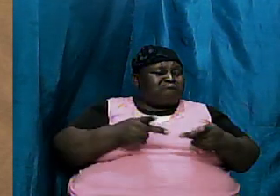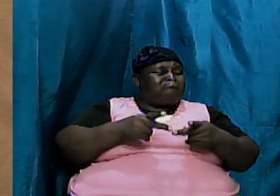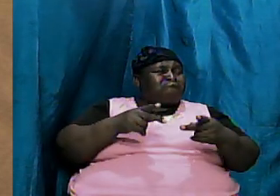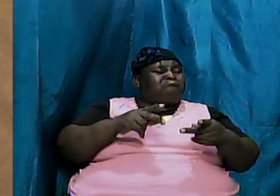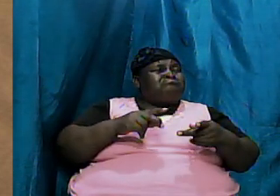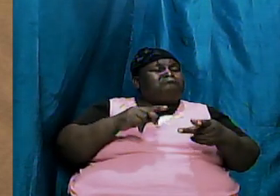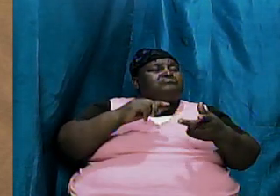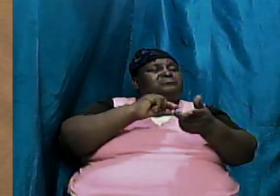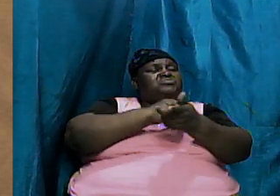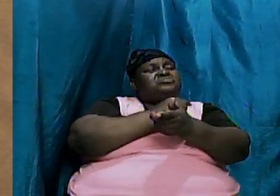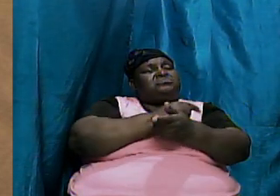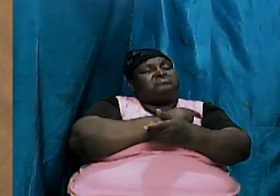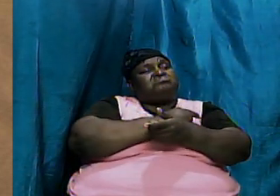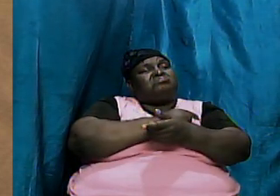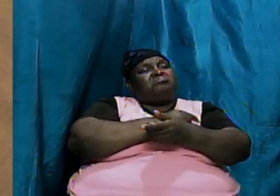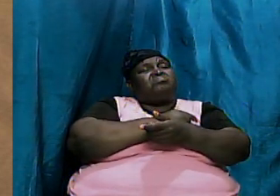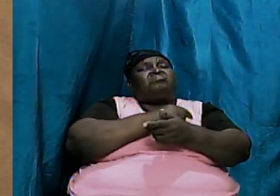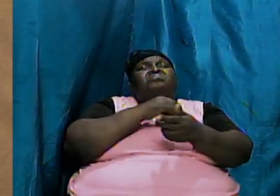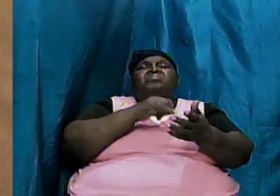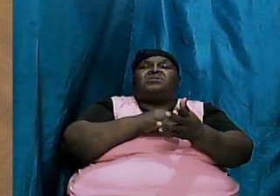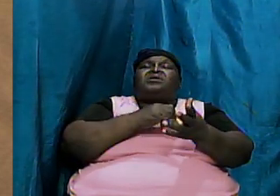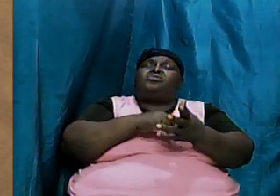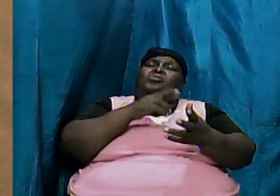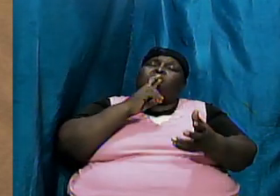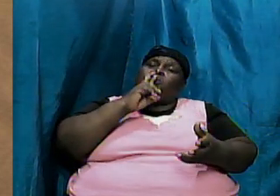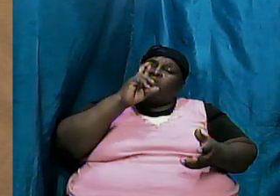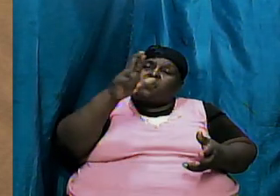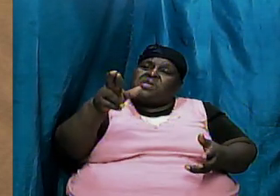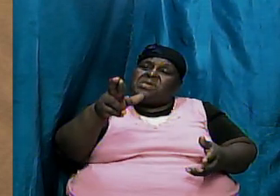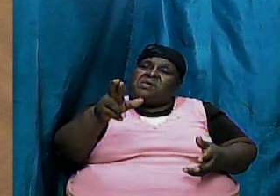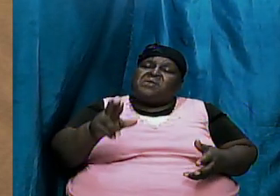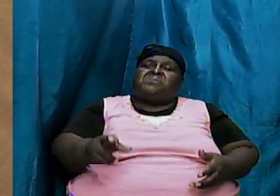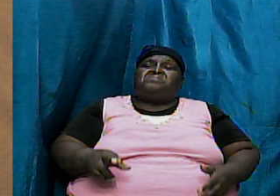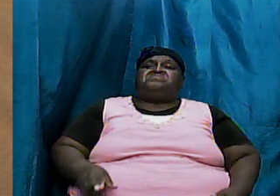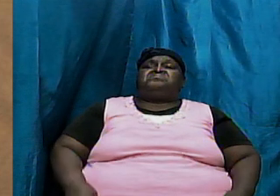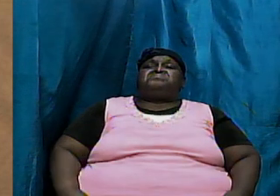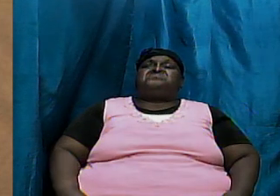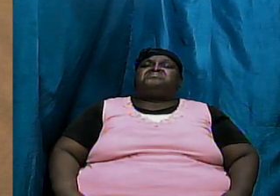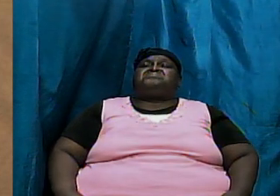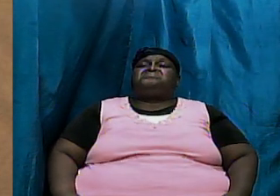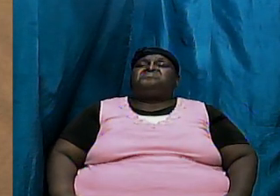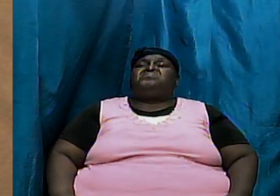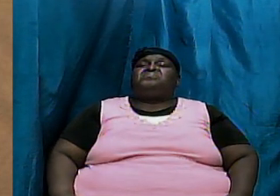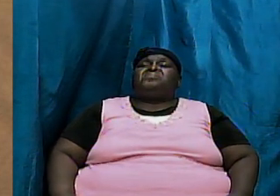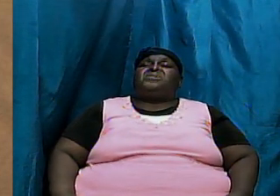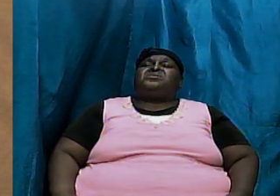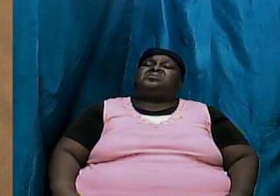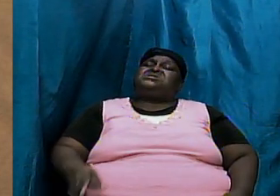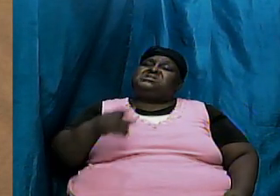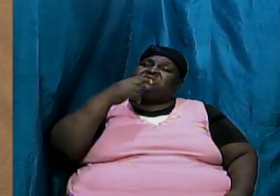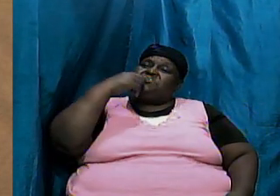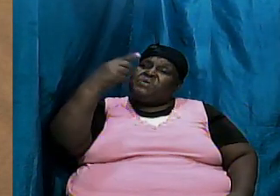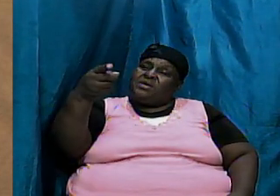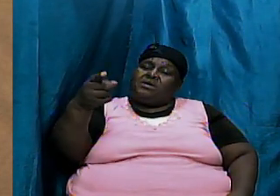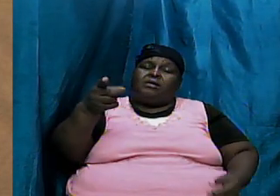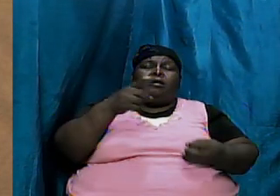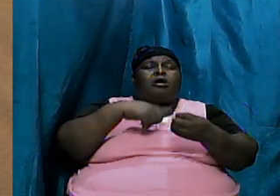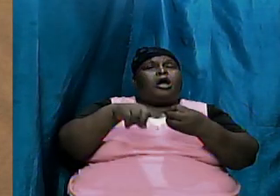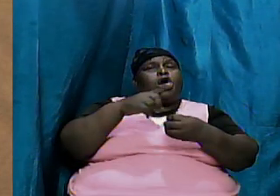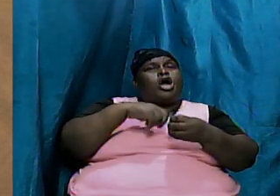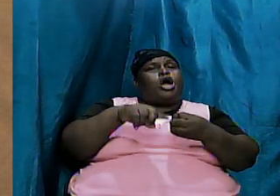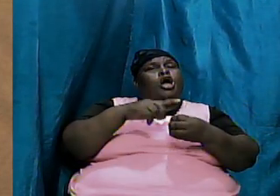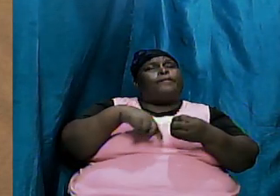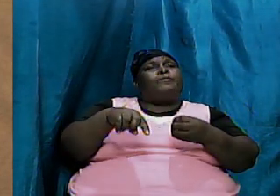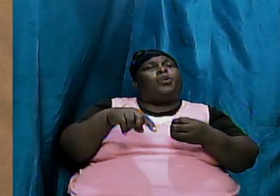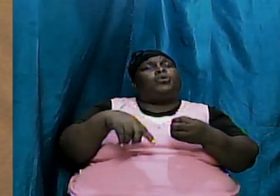is that it was real and factual because he pulled from it and made